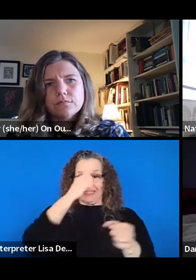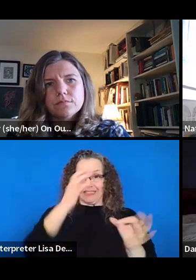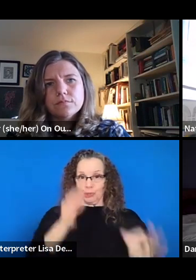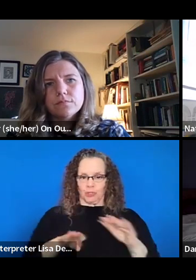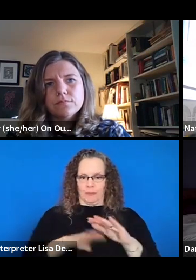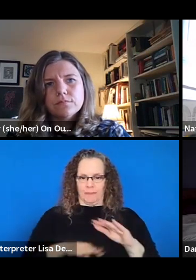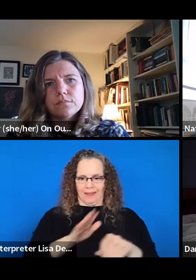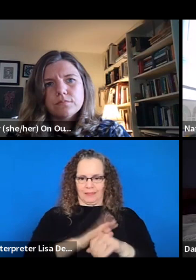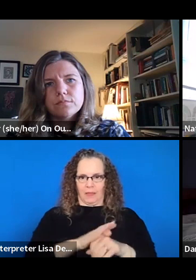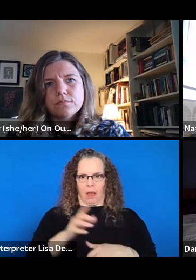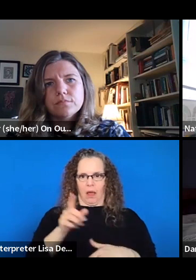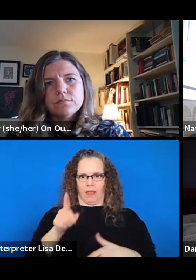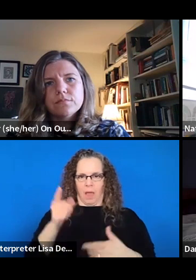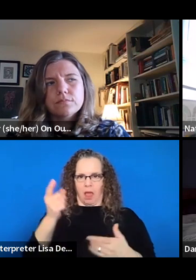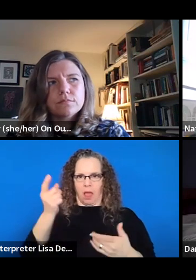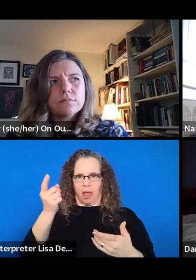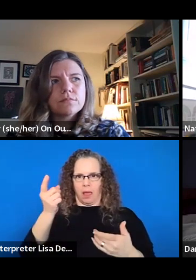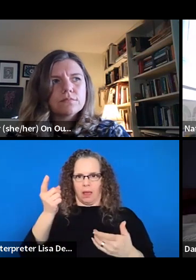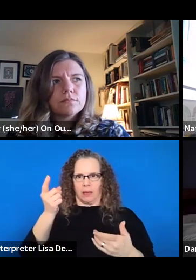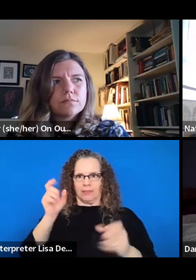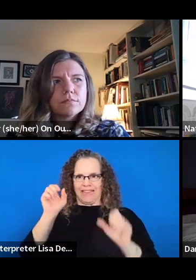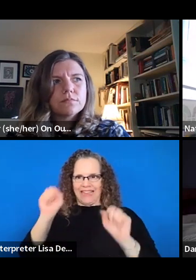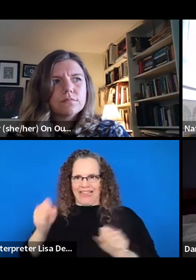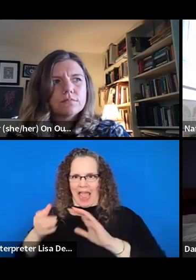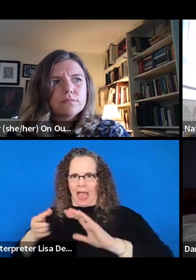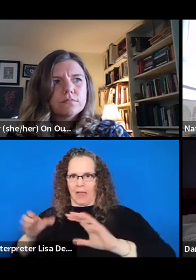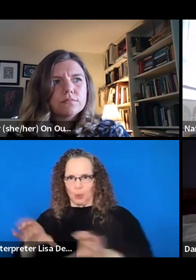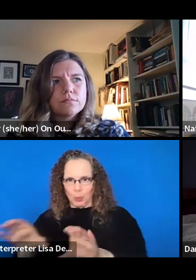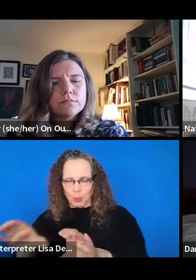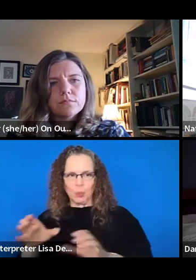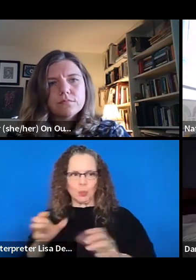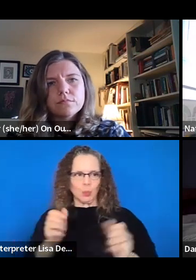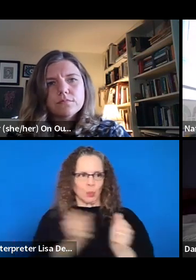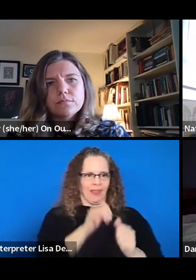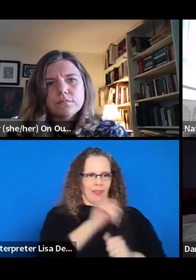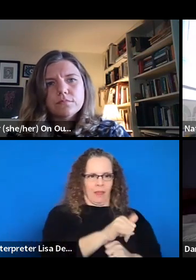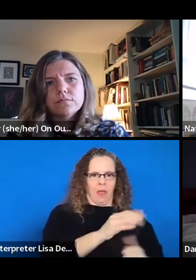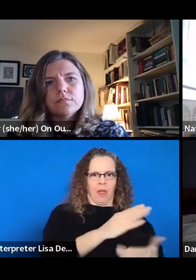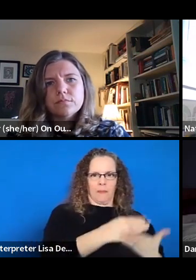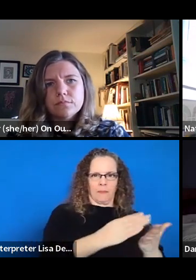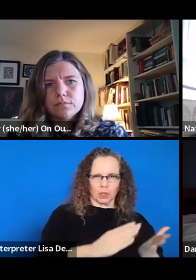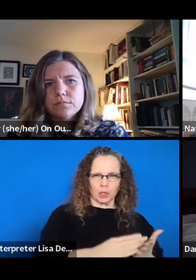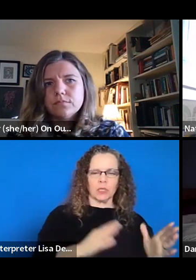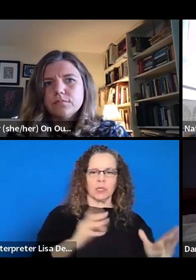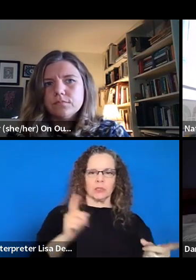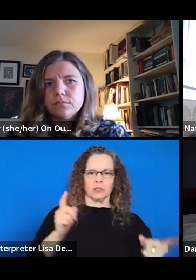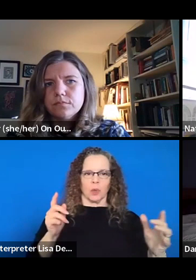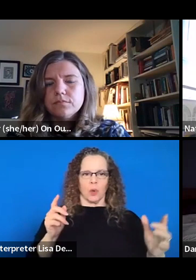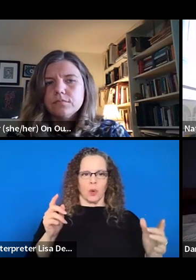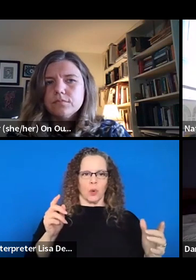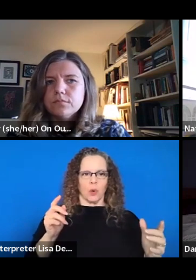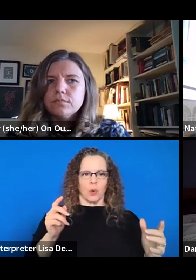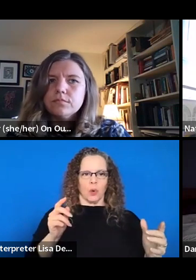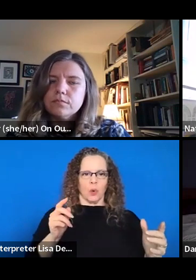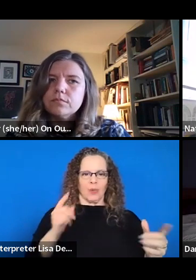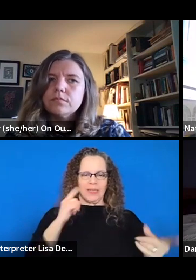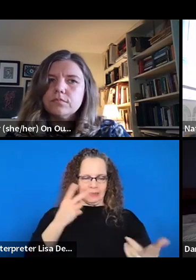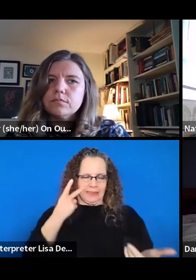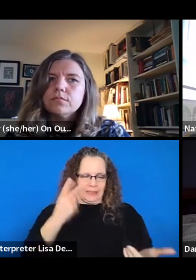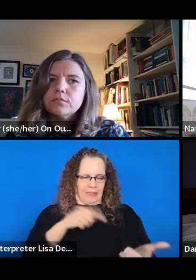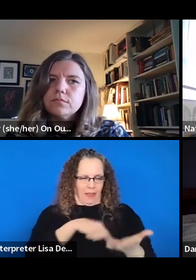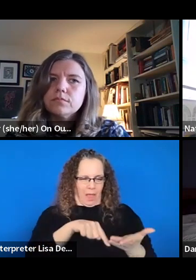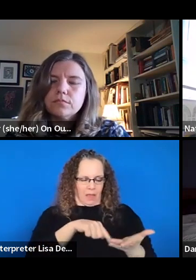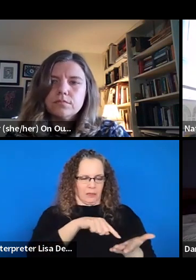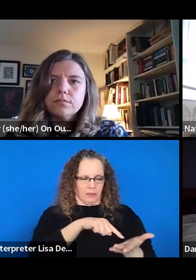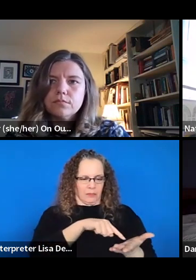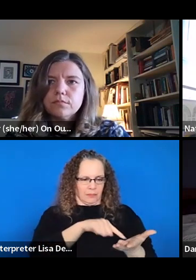And I think, so I think there is some creative thinking to be done around how we, we implement values at a granular level and are responsive